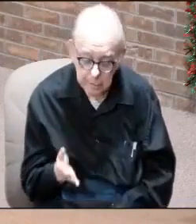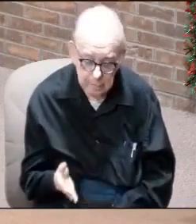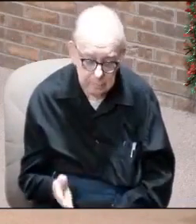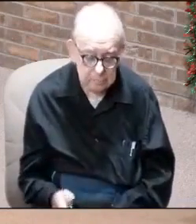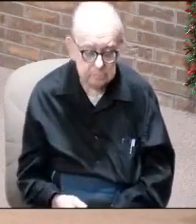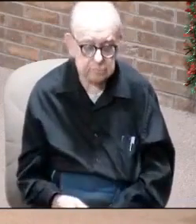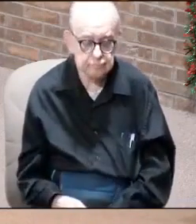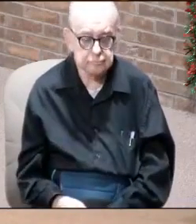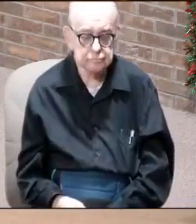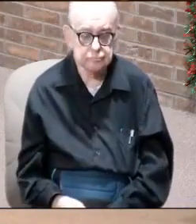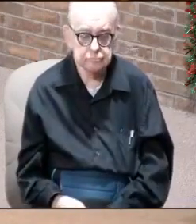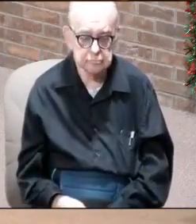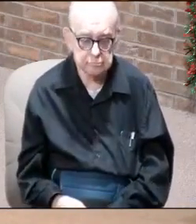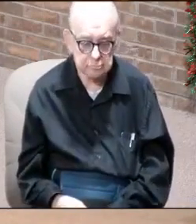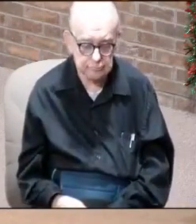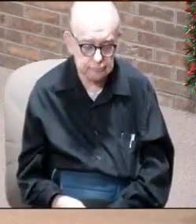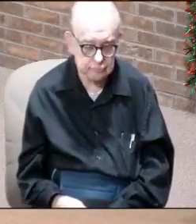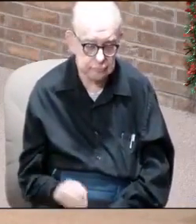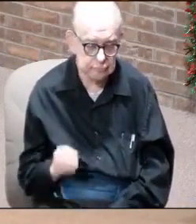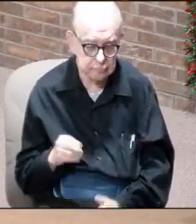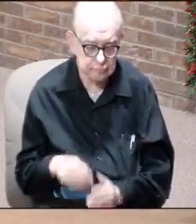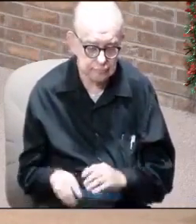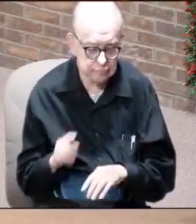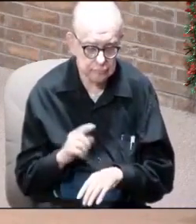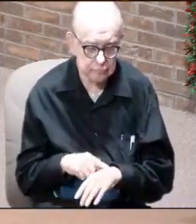the church told the